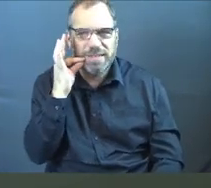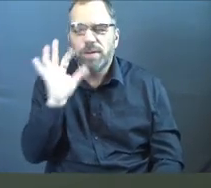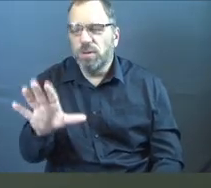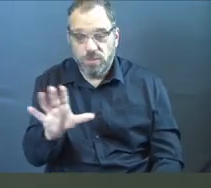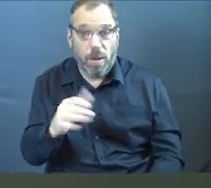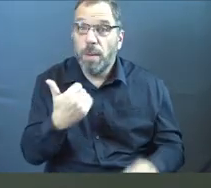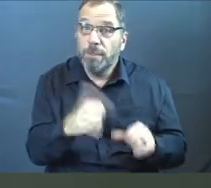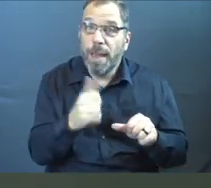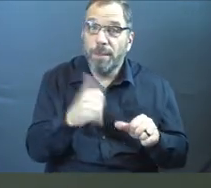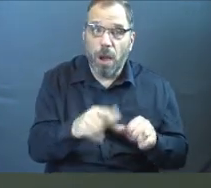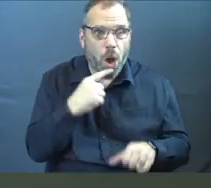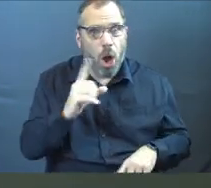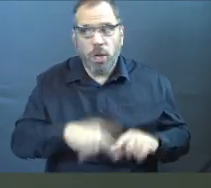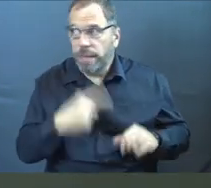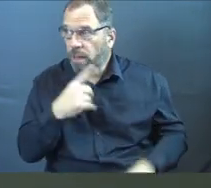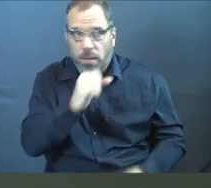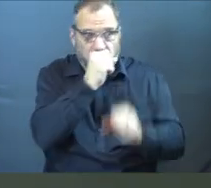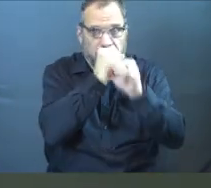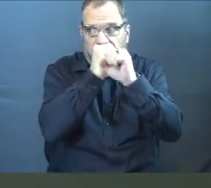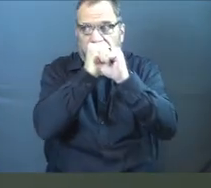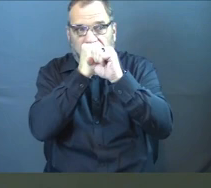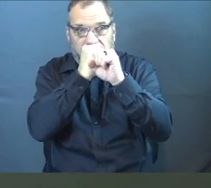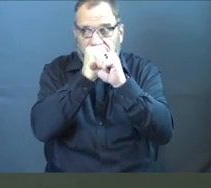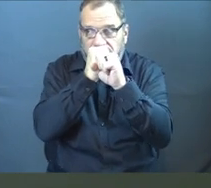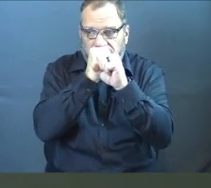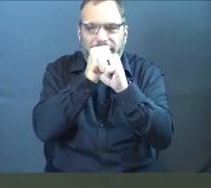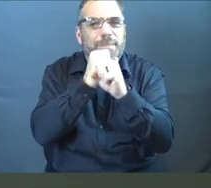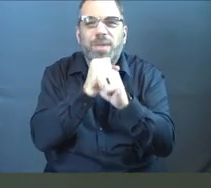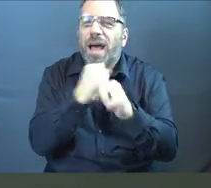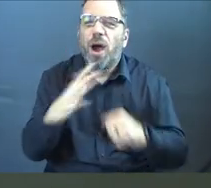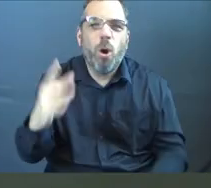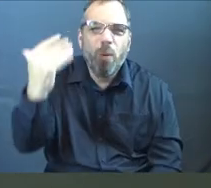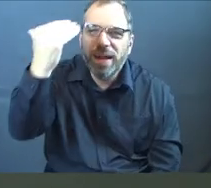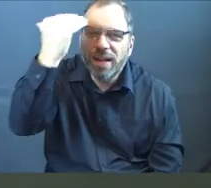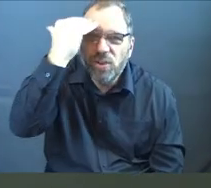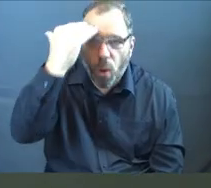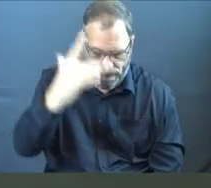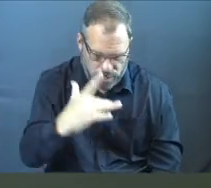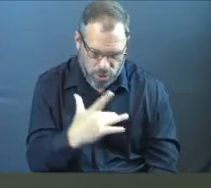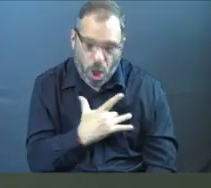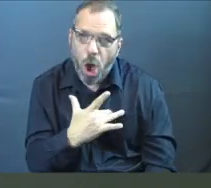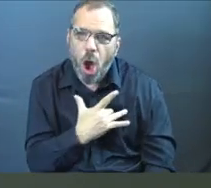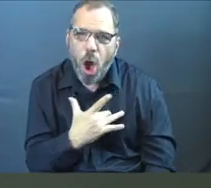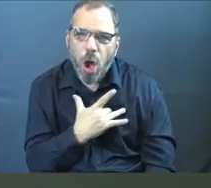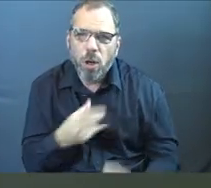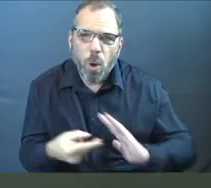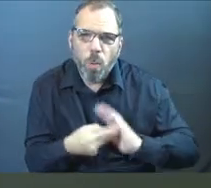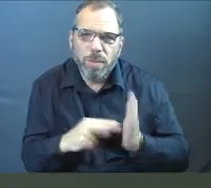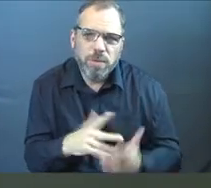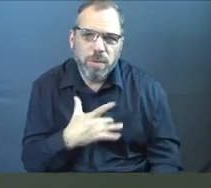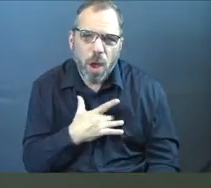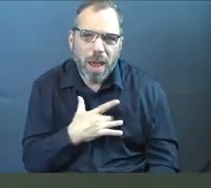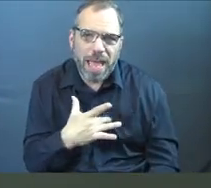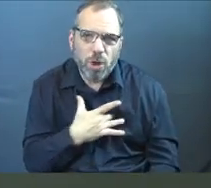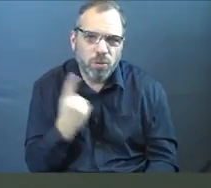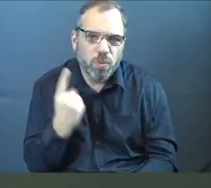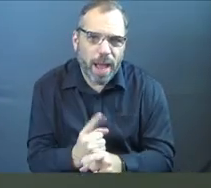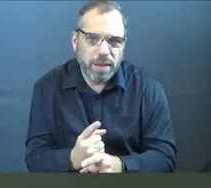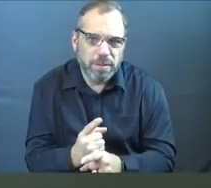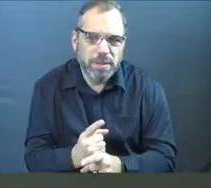So again, back to that point of like, oh, I can't tell them. It's like we know it, right? As long as the heart, it's about the heart. The heart is in that right place.